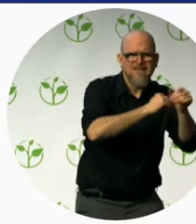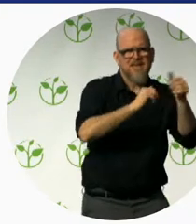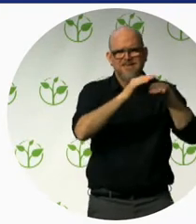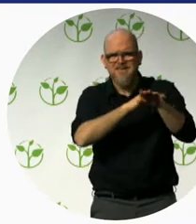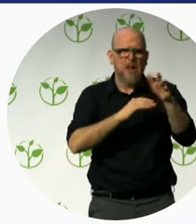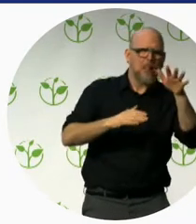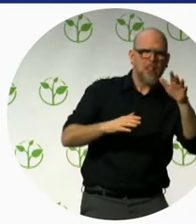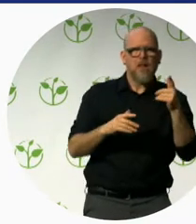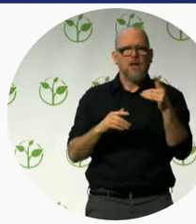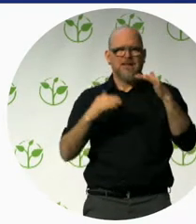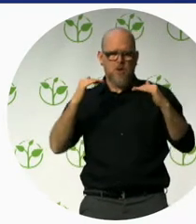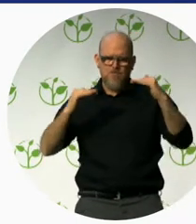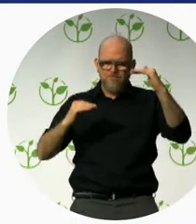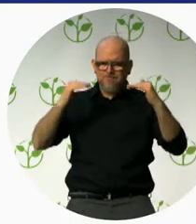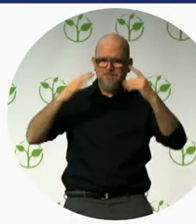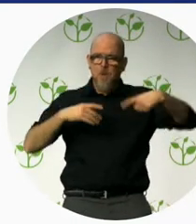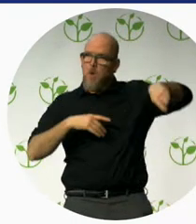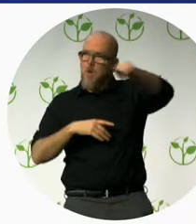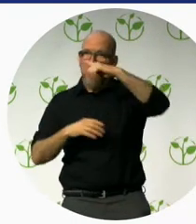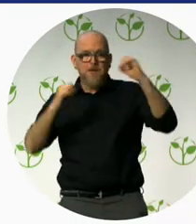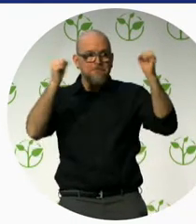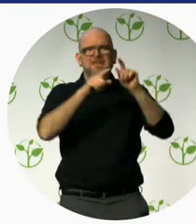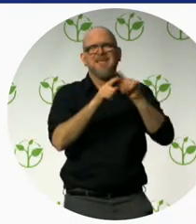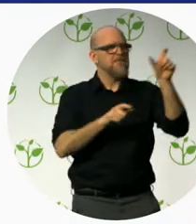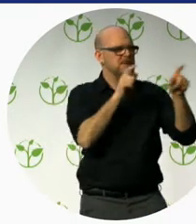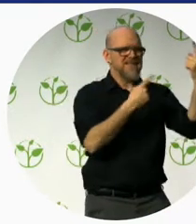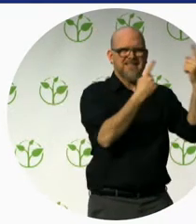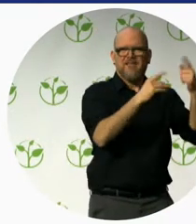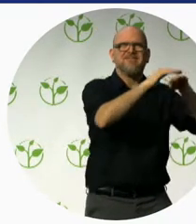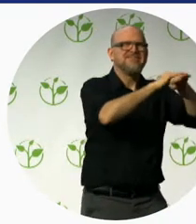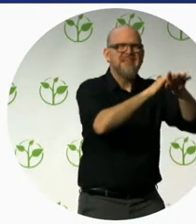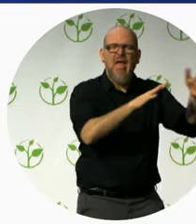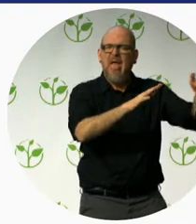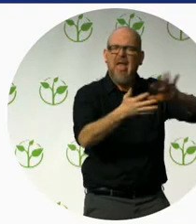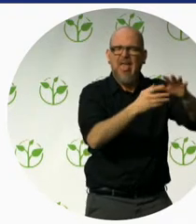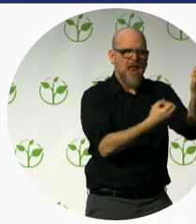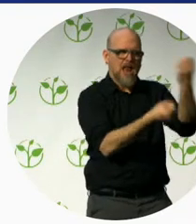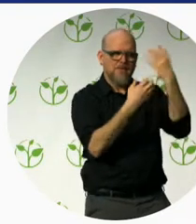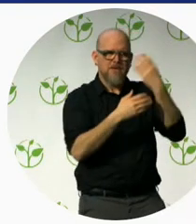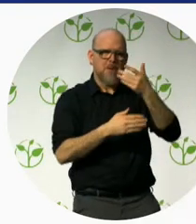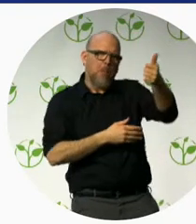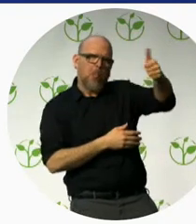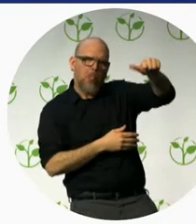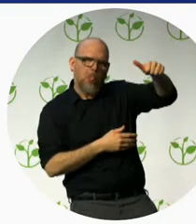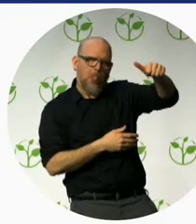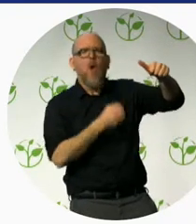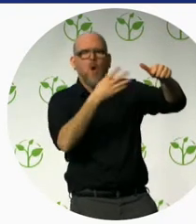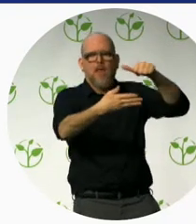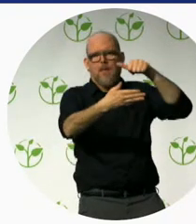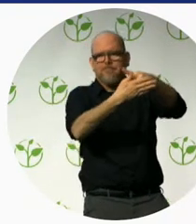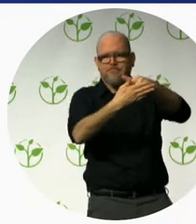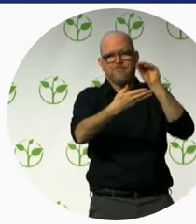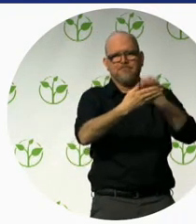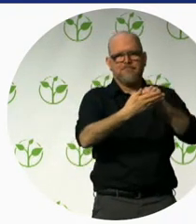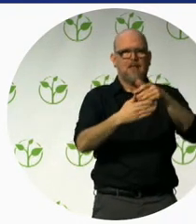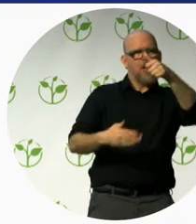Now some important conclusions. And look in the future of the project. Bruges is a medieval city. It's impossible